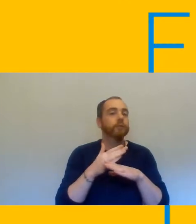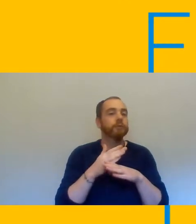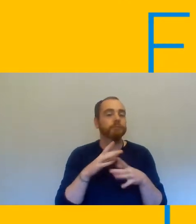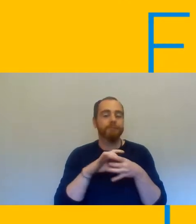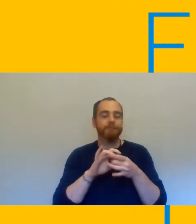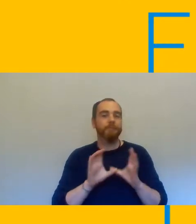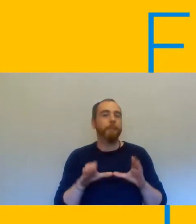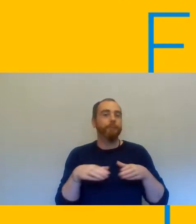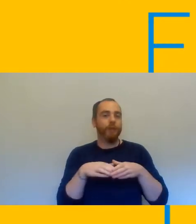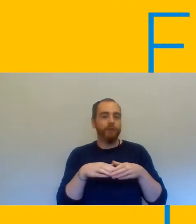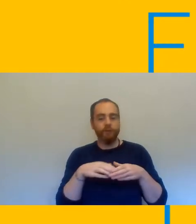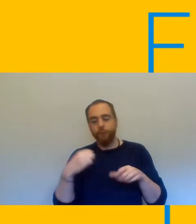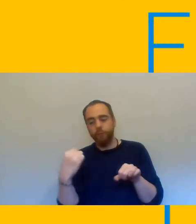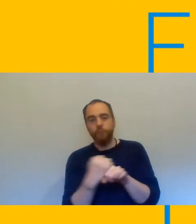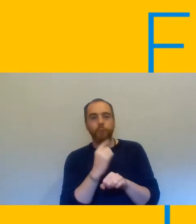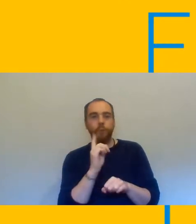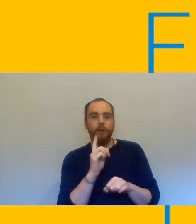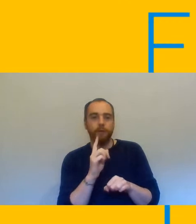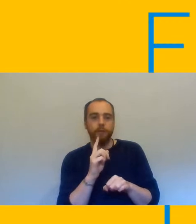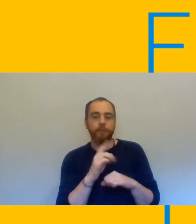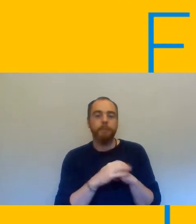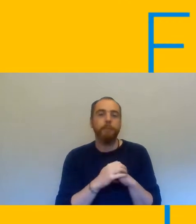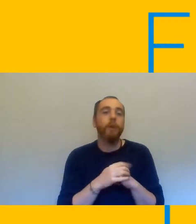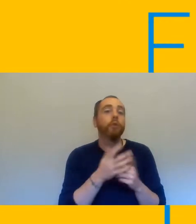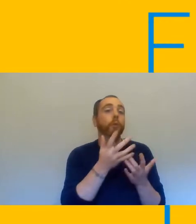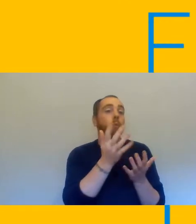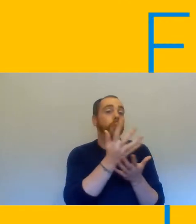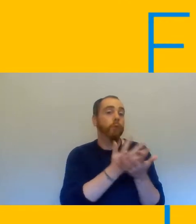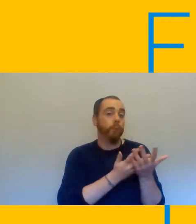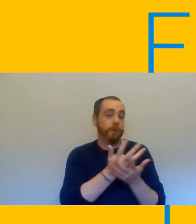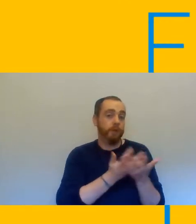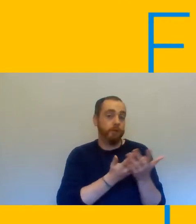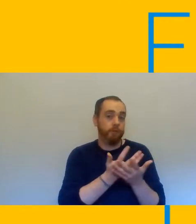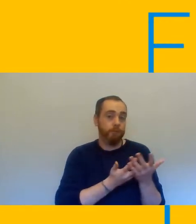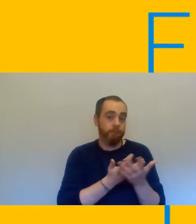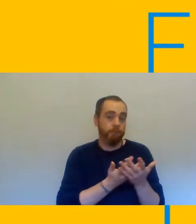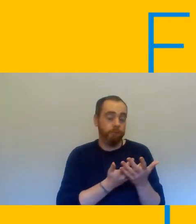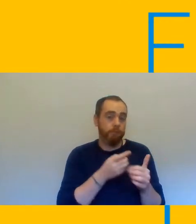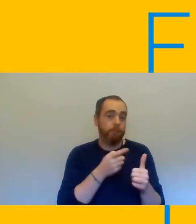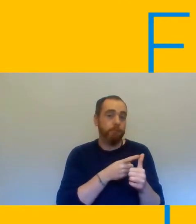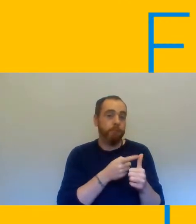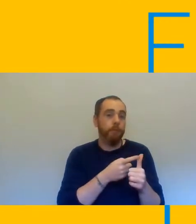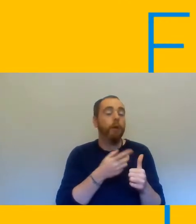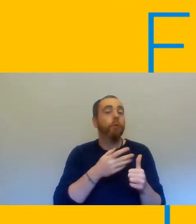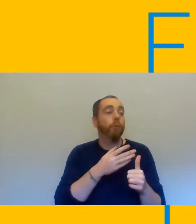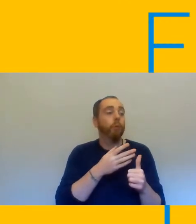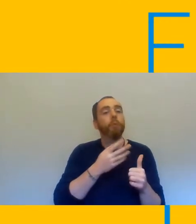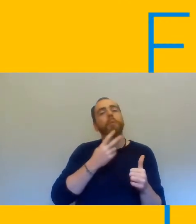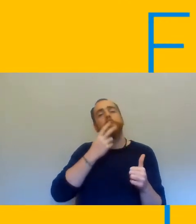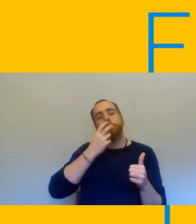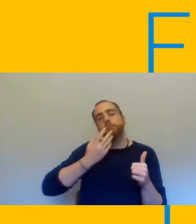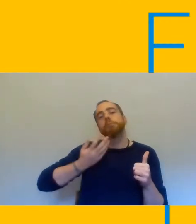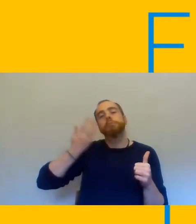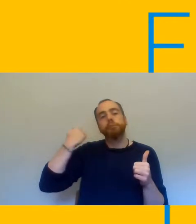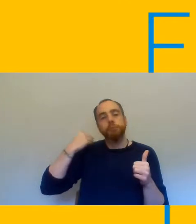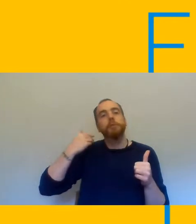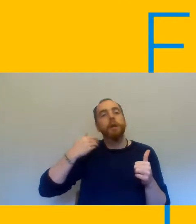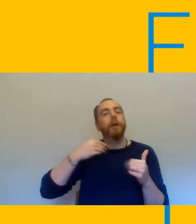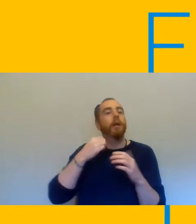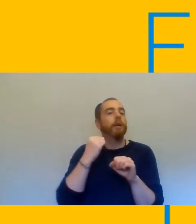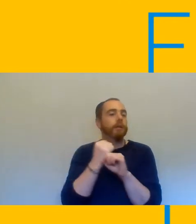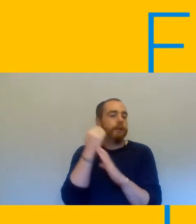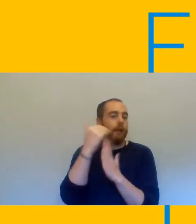so when we're looking at negotiation we've put our previous guidance um which is available on the website